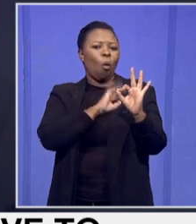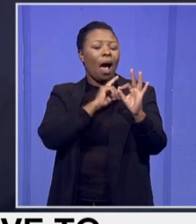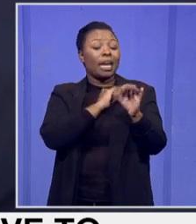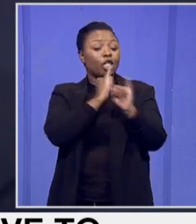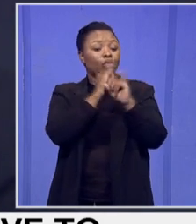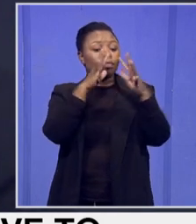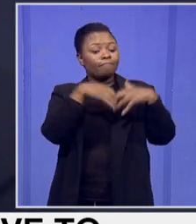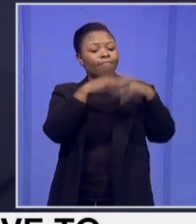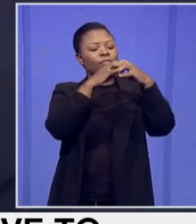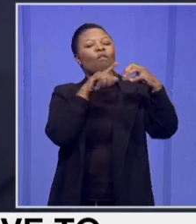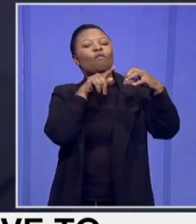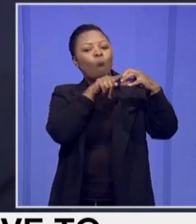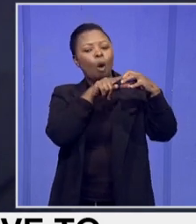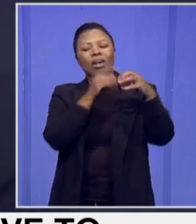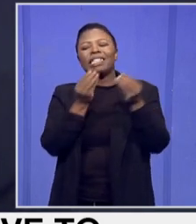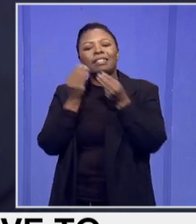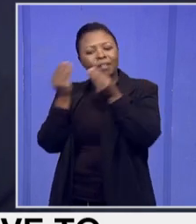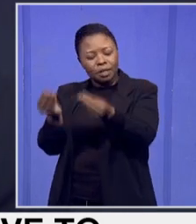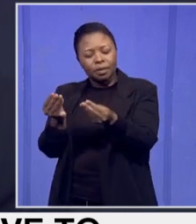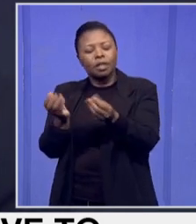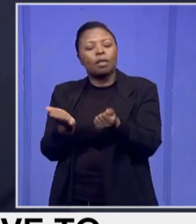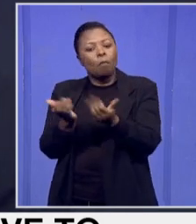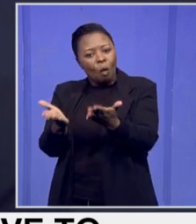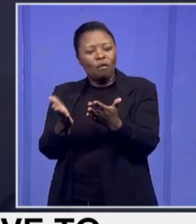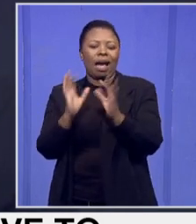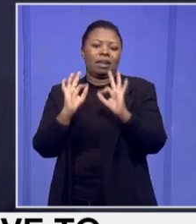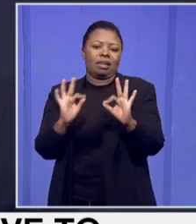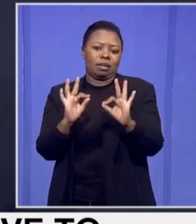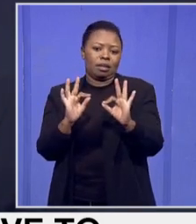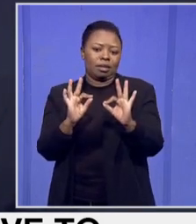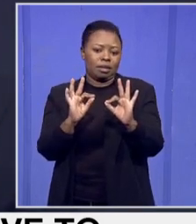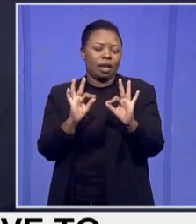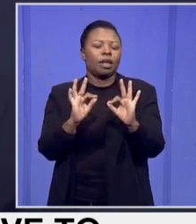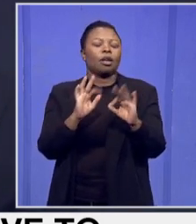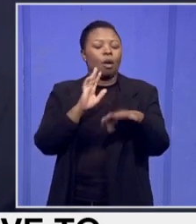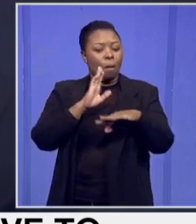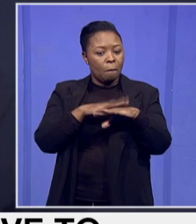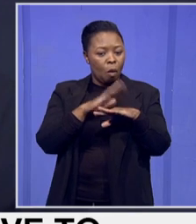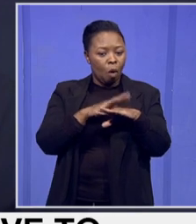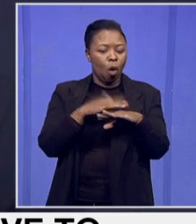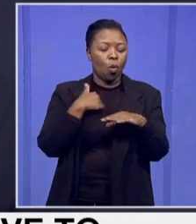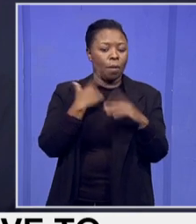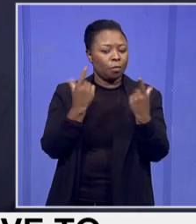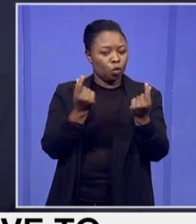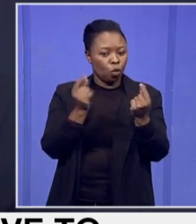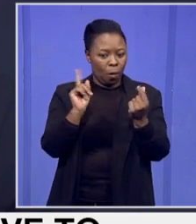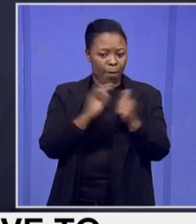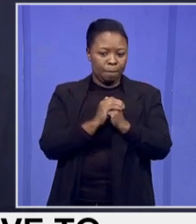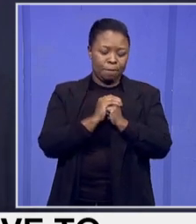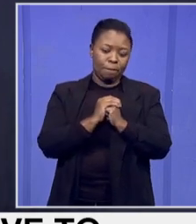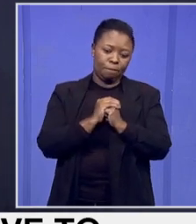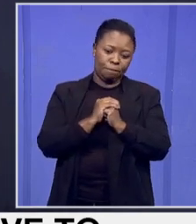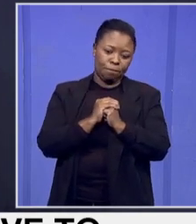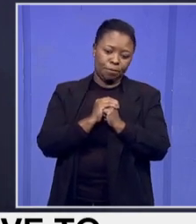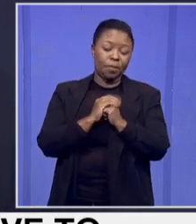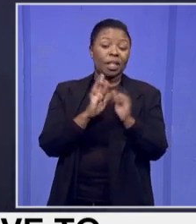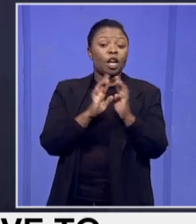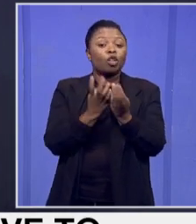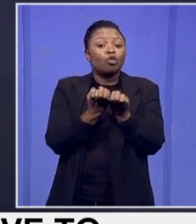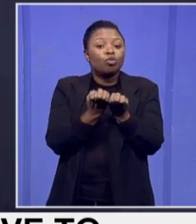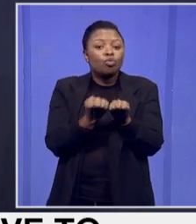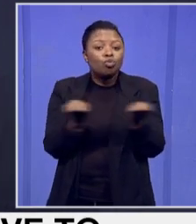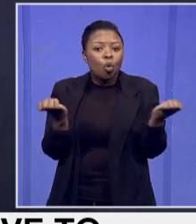deliver. The other, I think, is that we must create more resources,